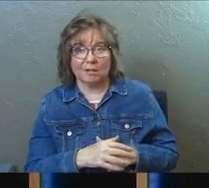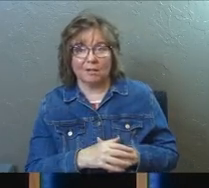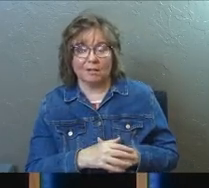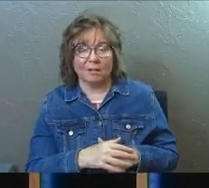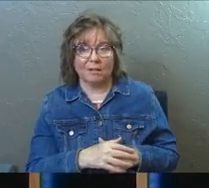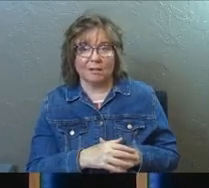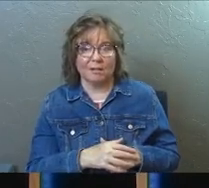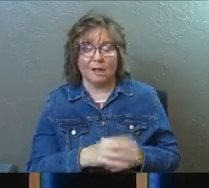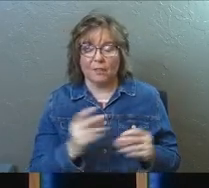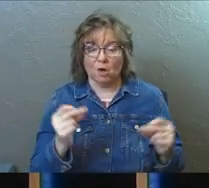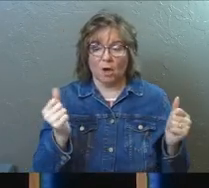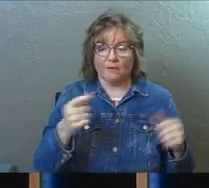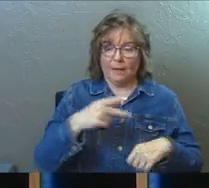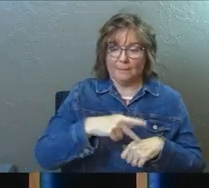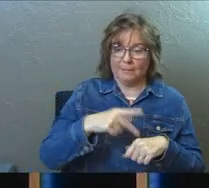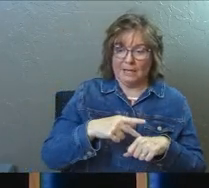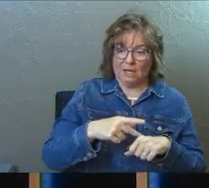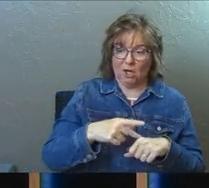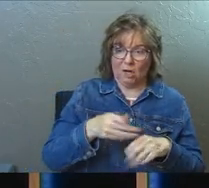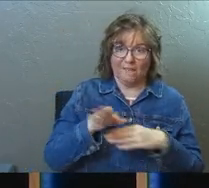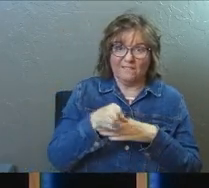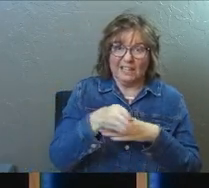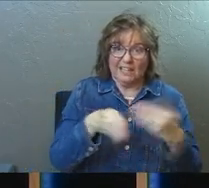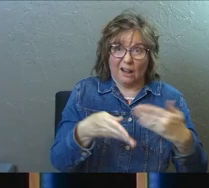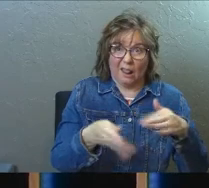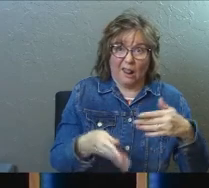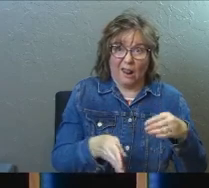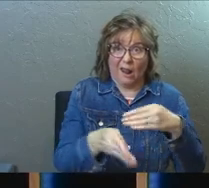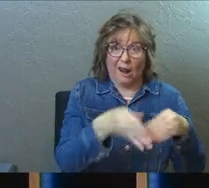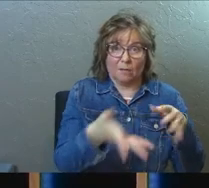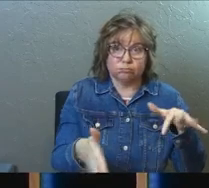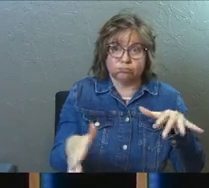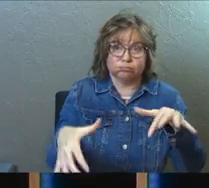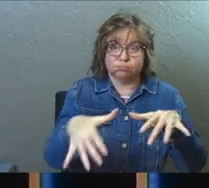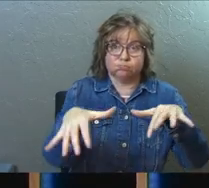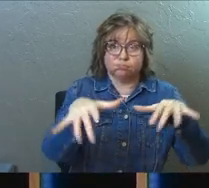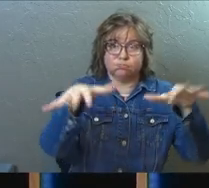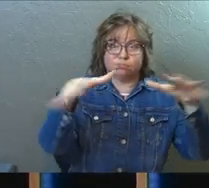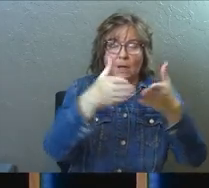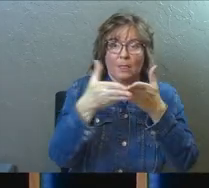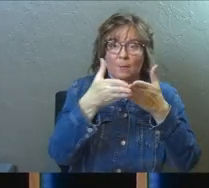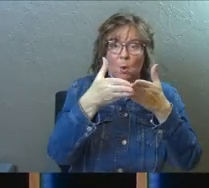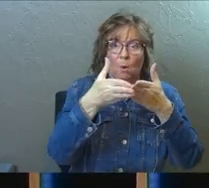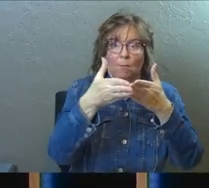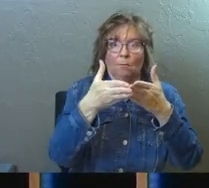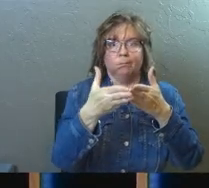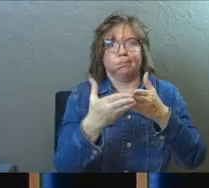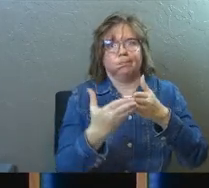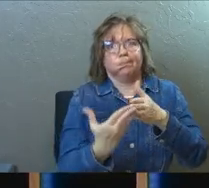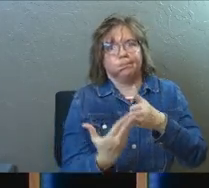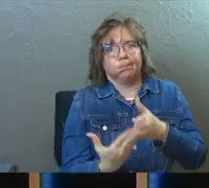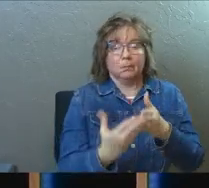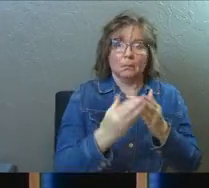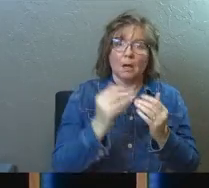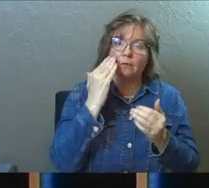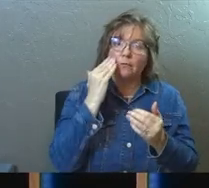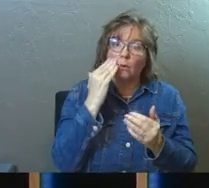And all of a sudden he gets such a large catch of fish that starts to sink his boat. And if you know the story,